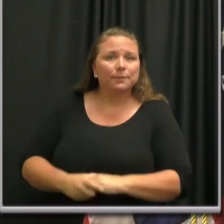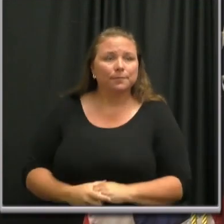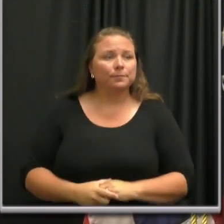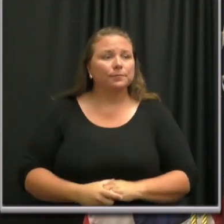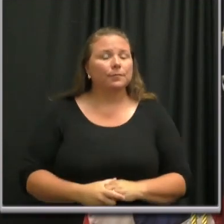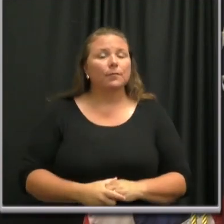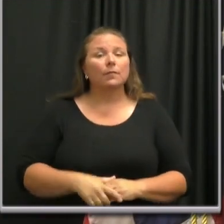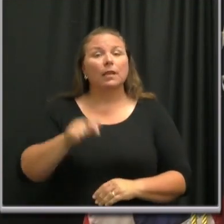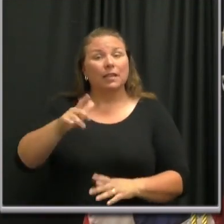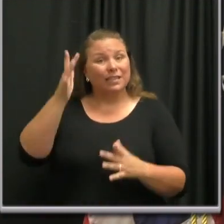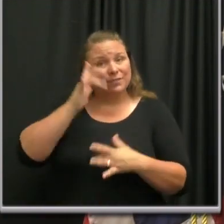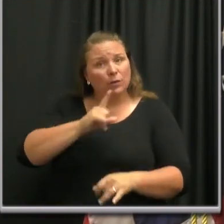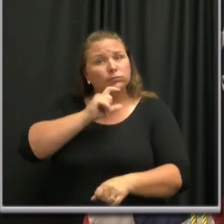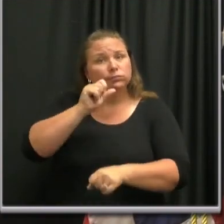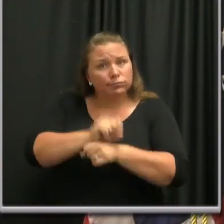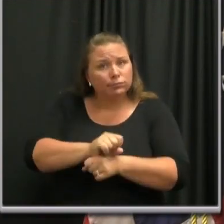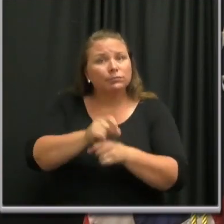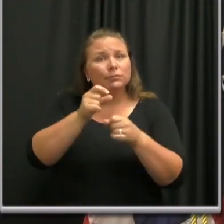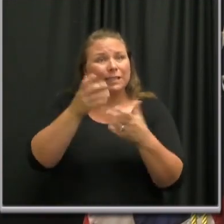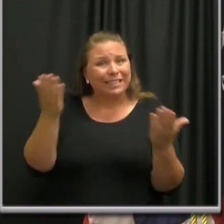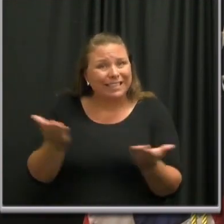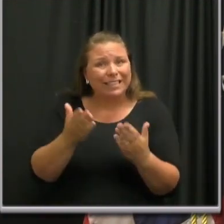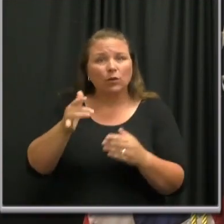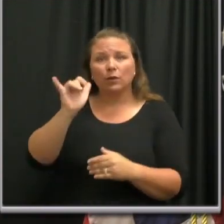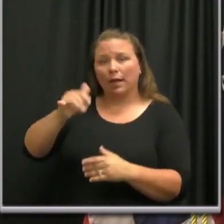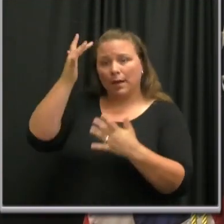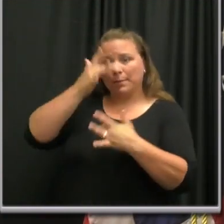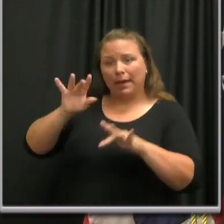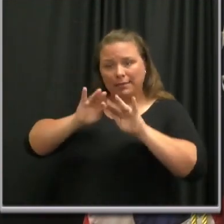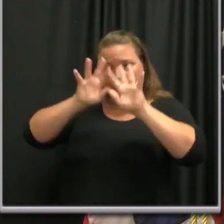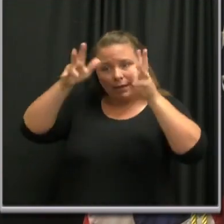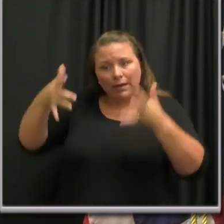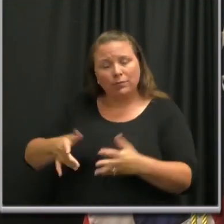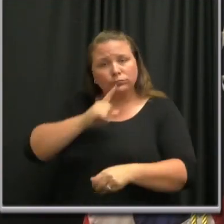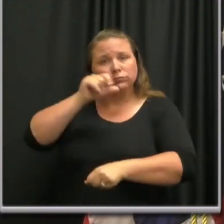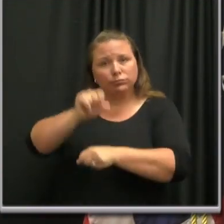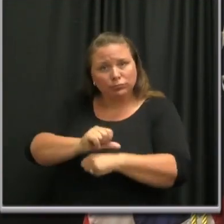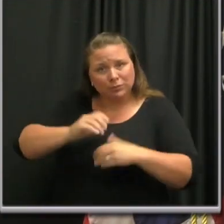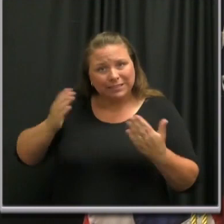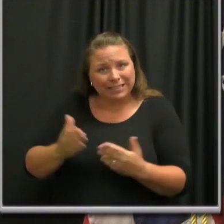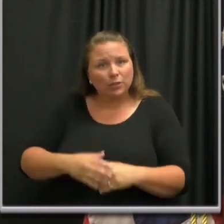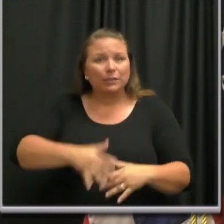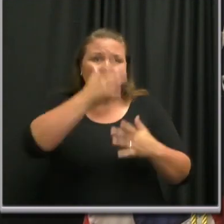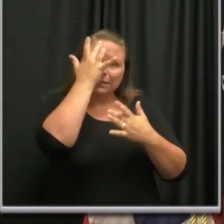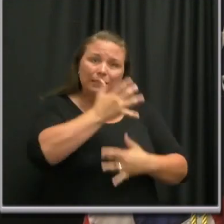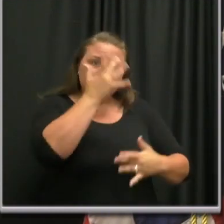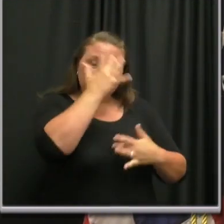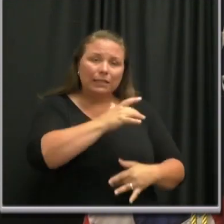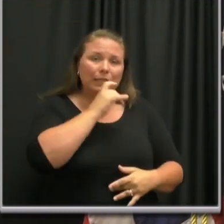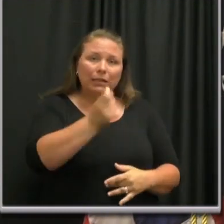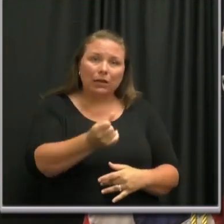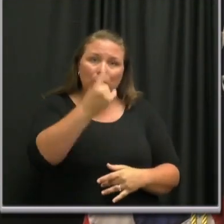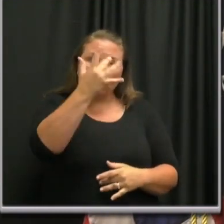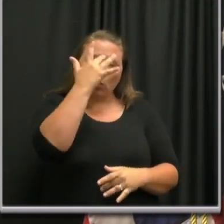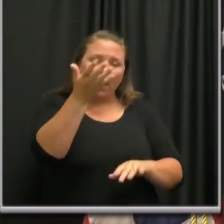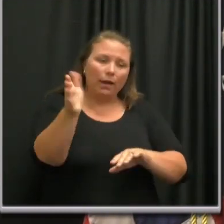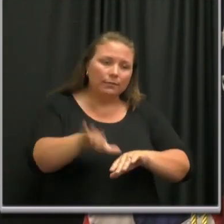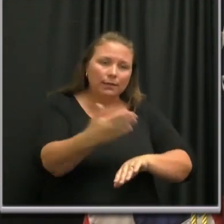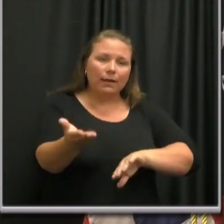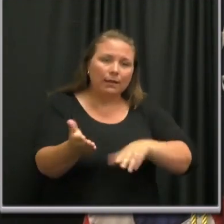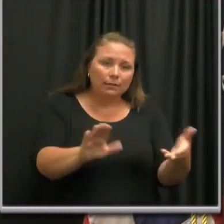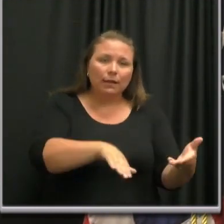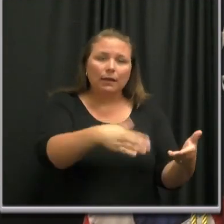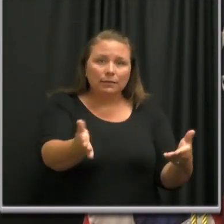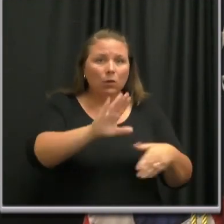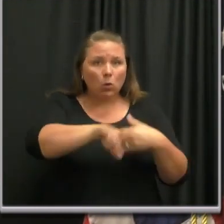The virus is real. The pandemic is real. The sickness and incomprehensible number of deaths that the virus causes,